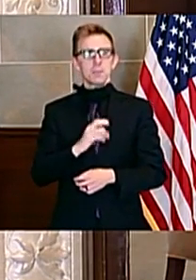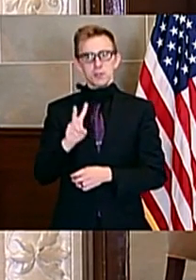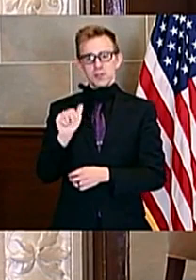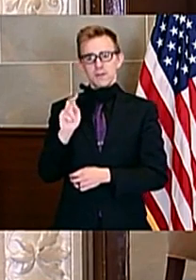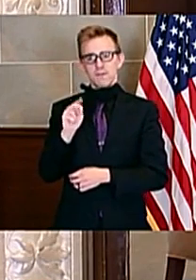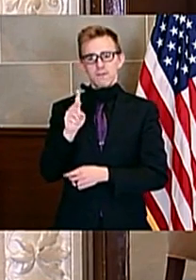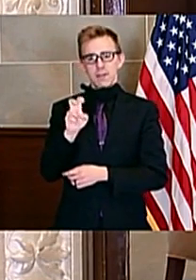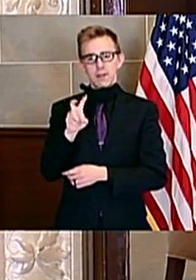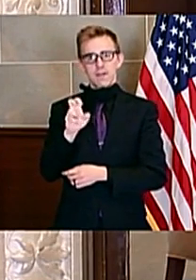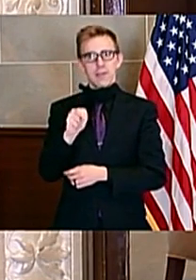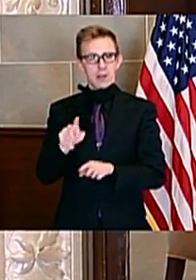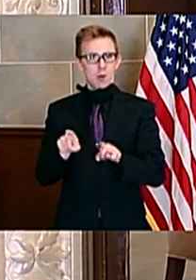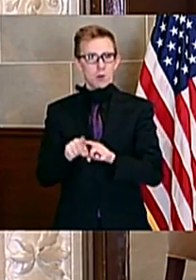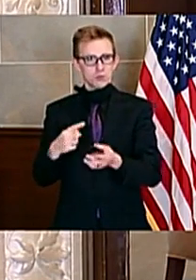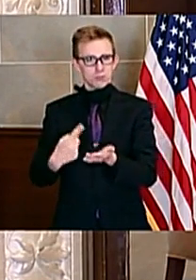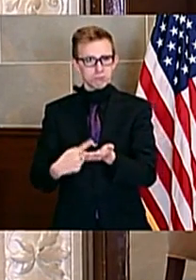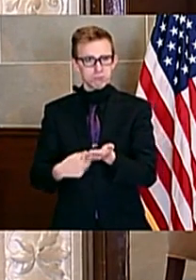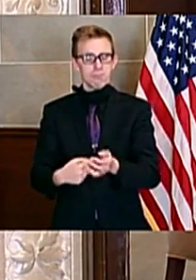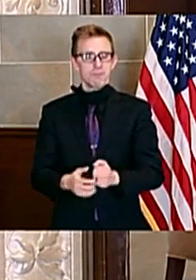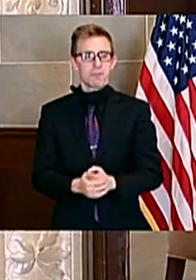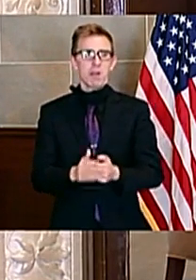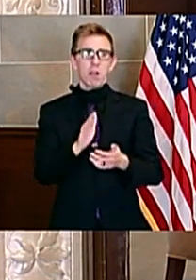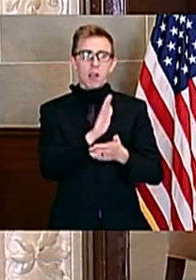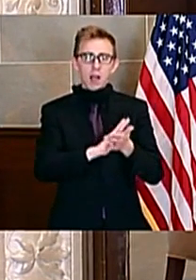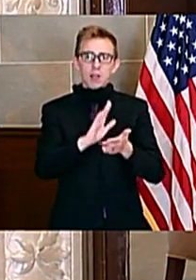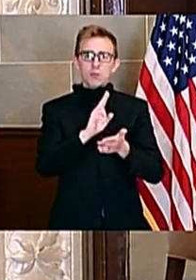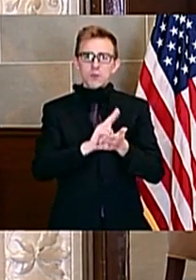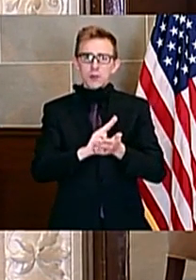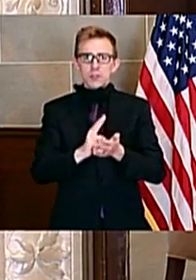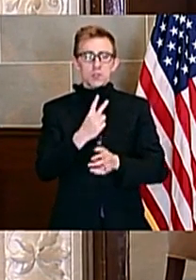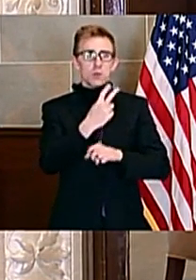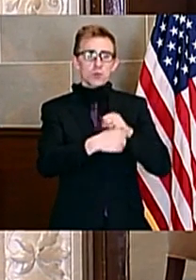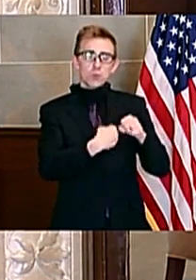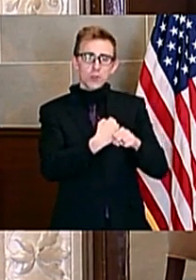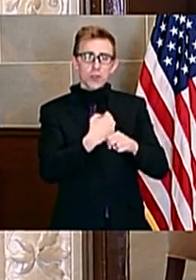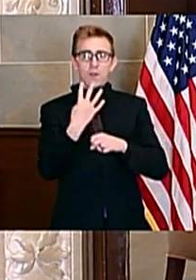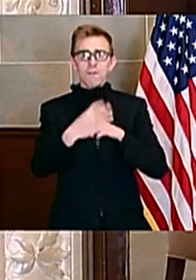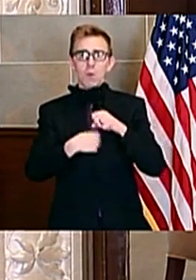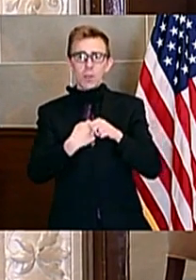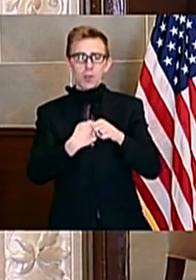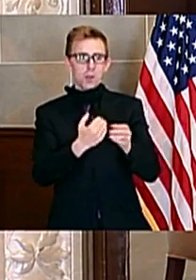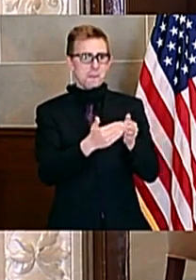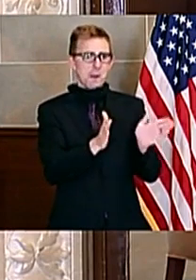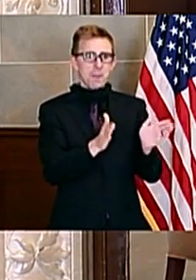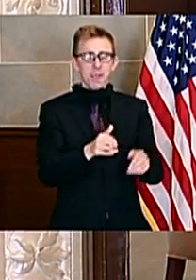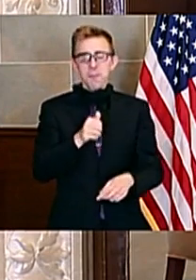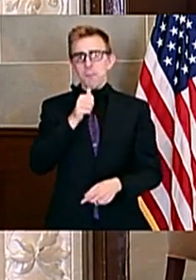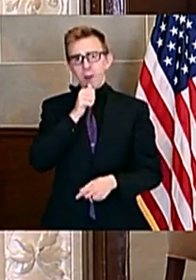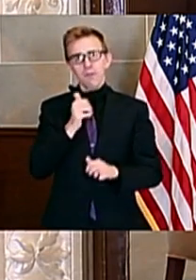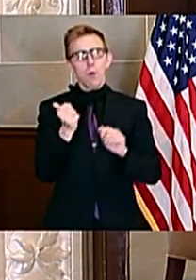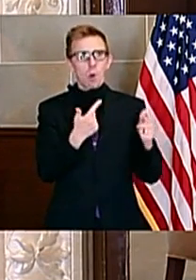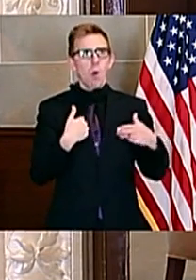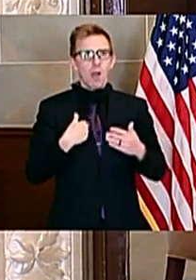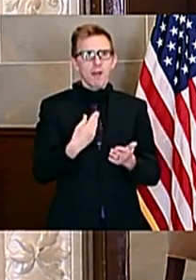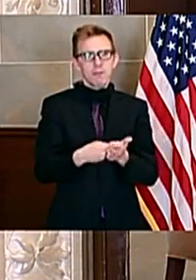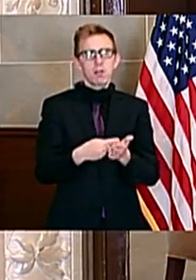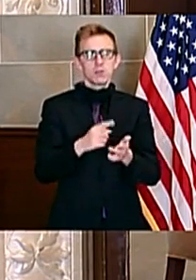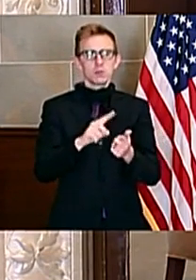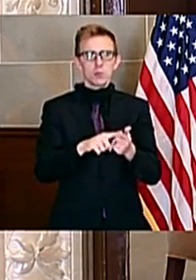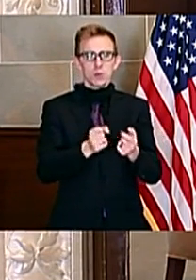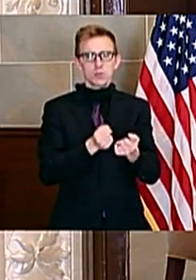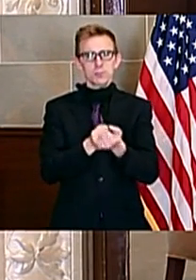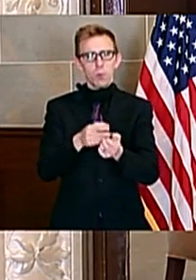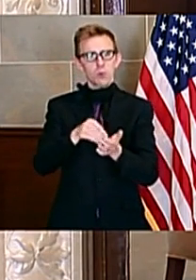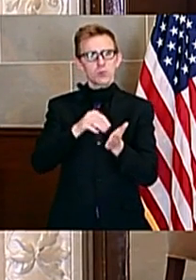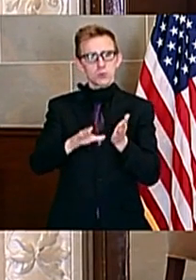information about. Our colleges and universities, both two- and four-year public and private, have received funds that they've been able to use to help students